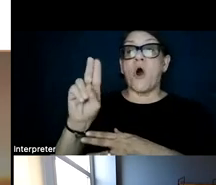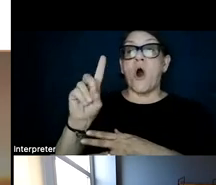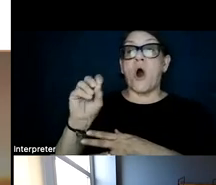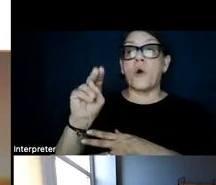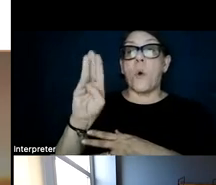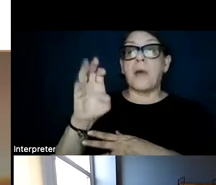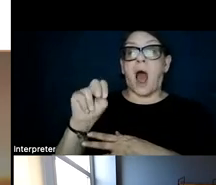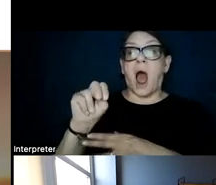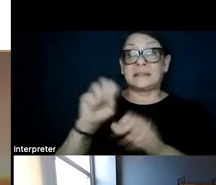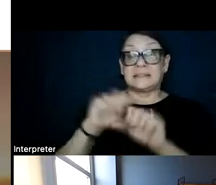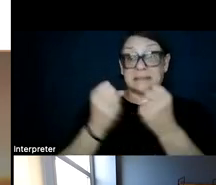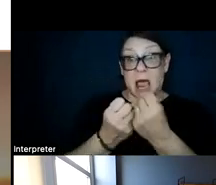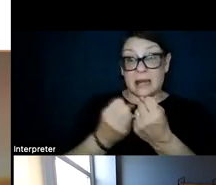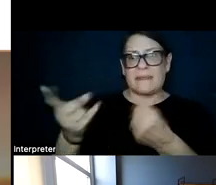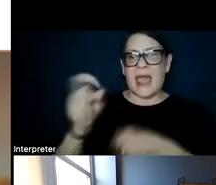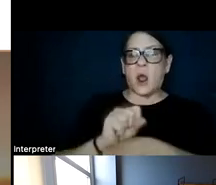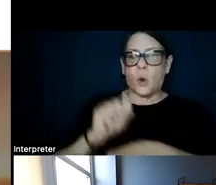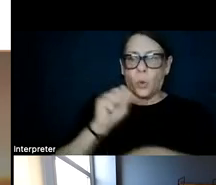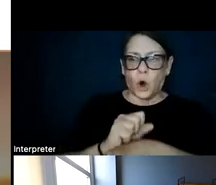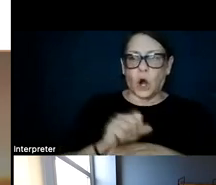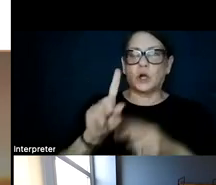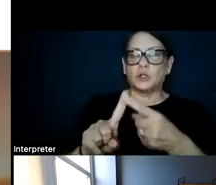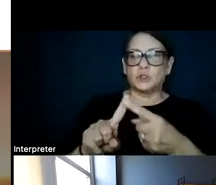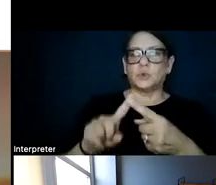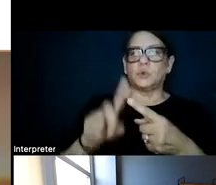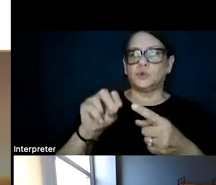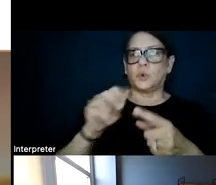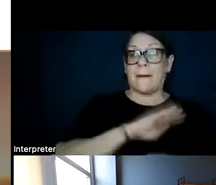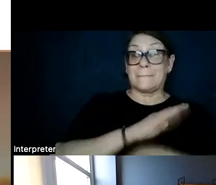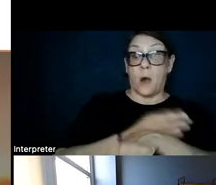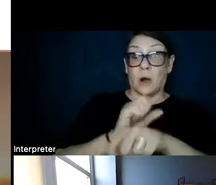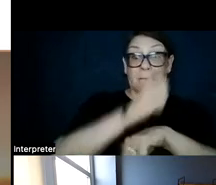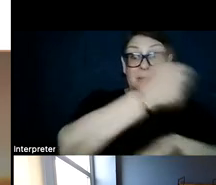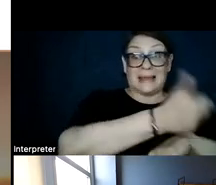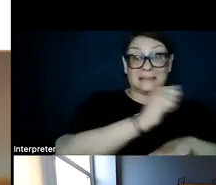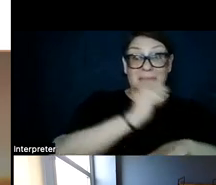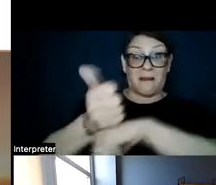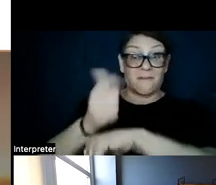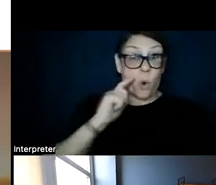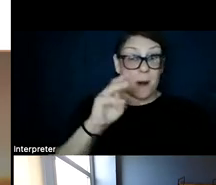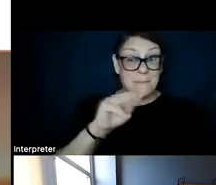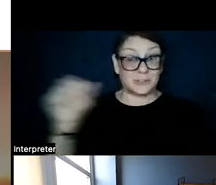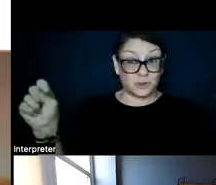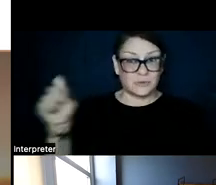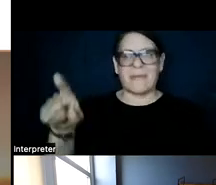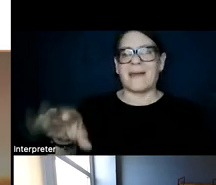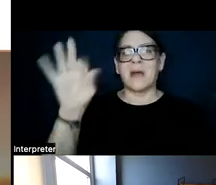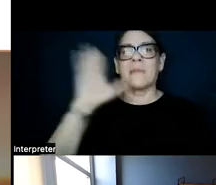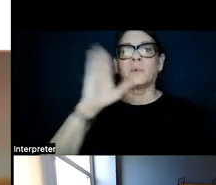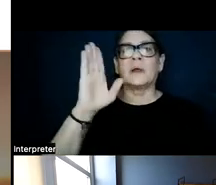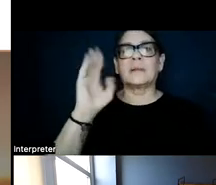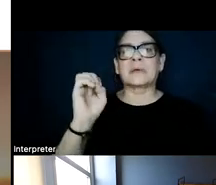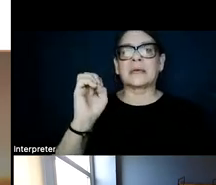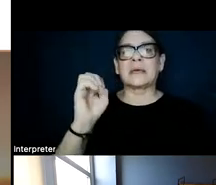to basically do power of place, but for Massachusetts. And they found that there's going to be